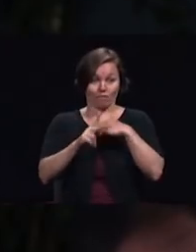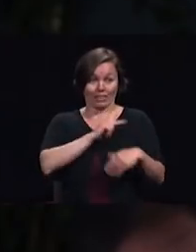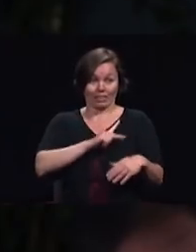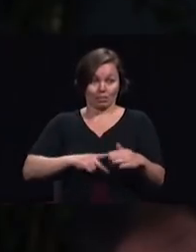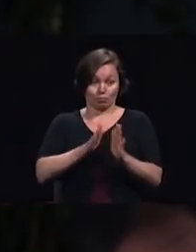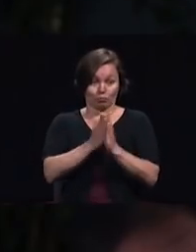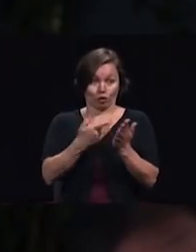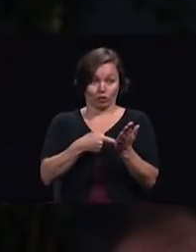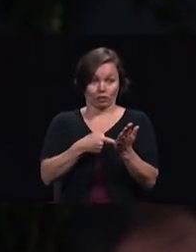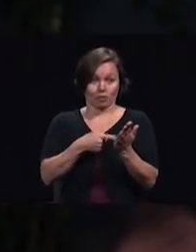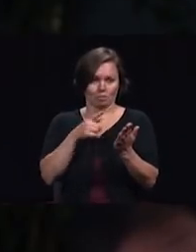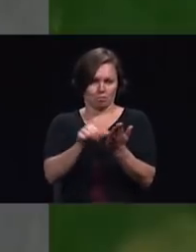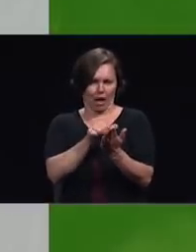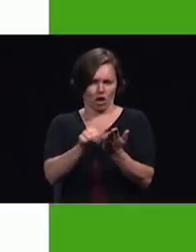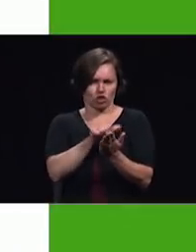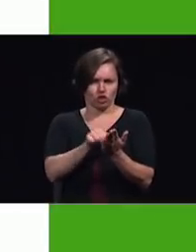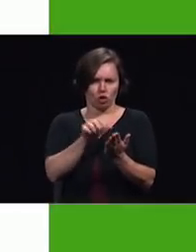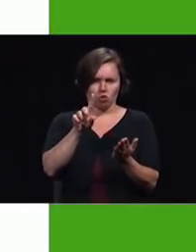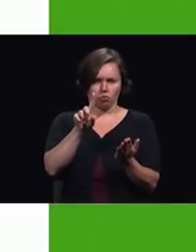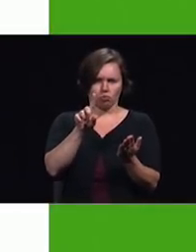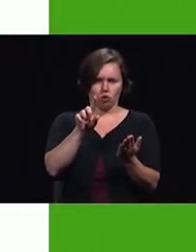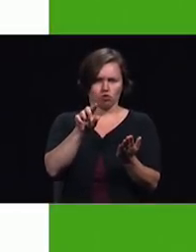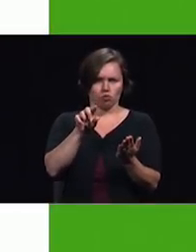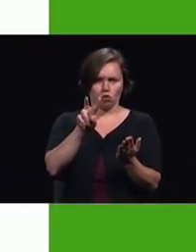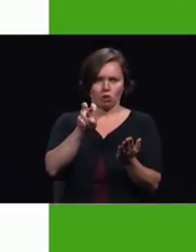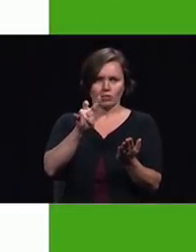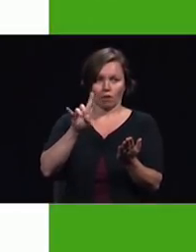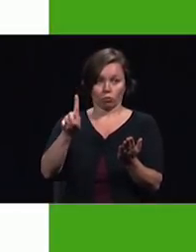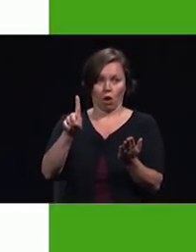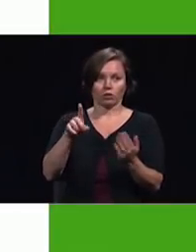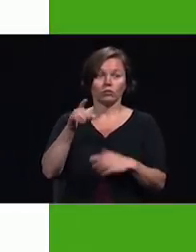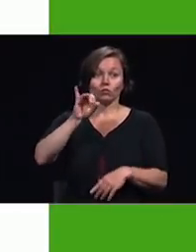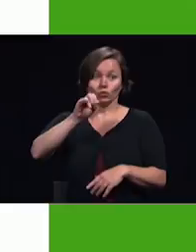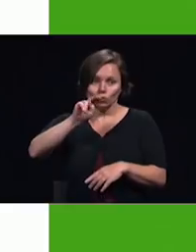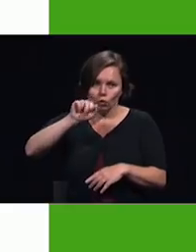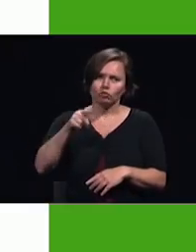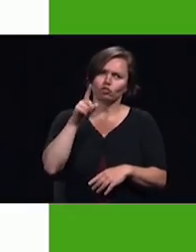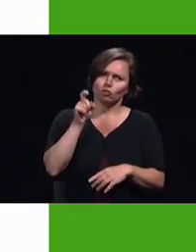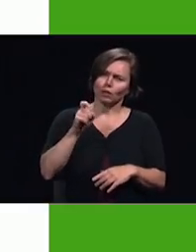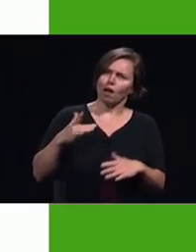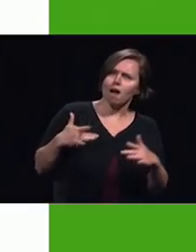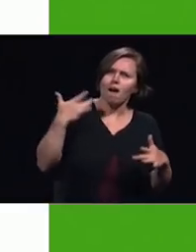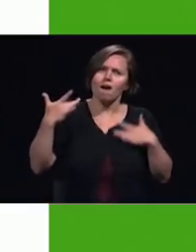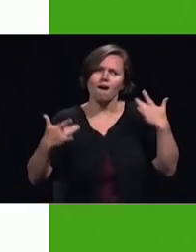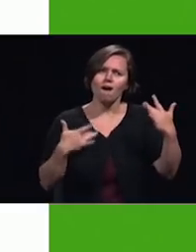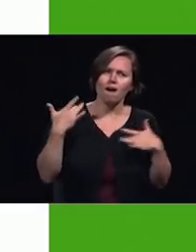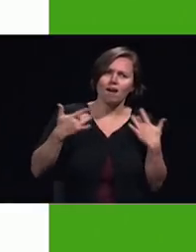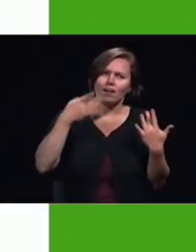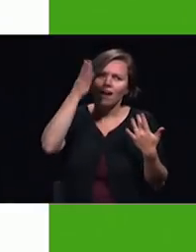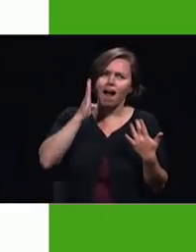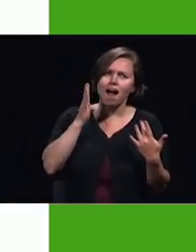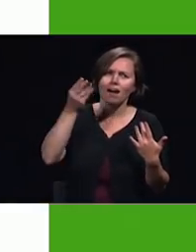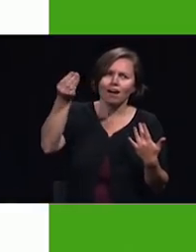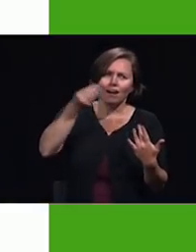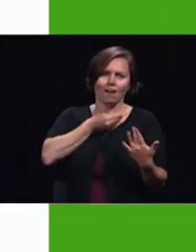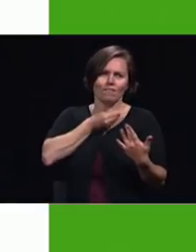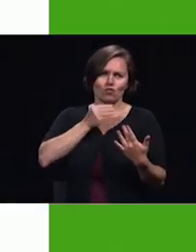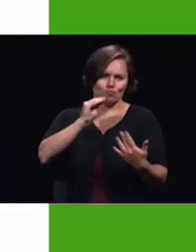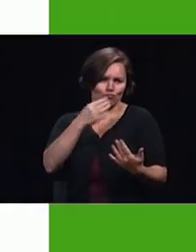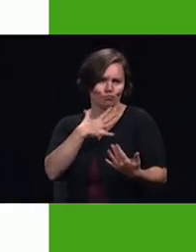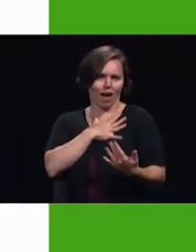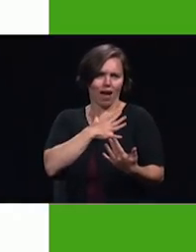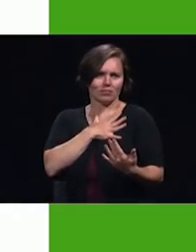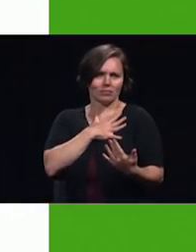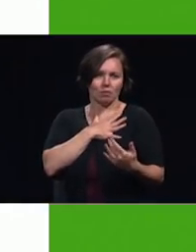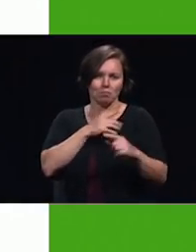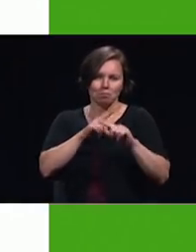Jonah should have been the first to rejoice because of God's amazing grace but instead he allowed his mind to dwell